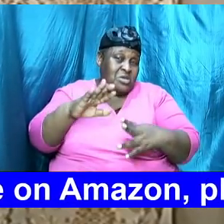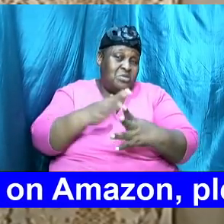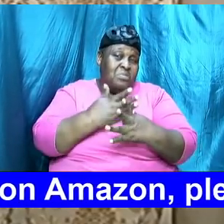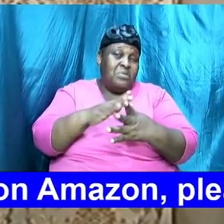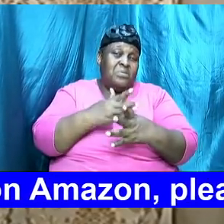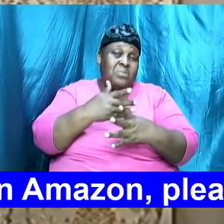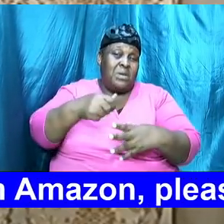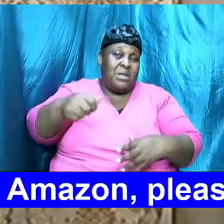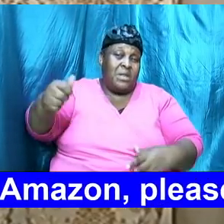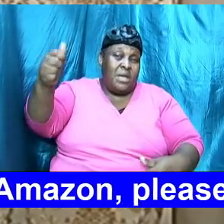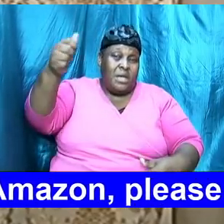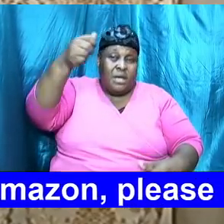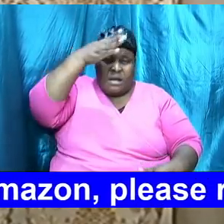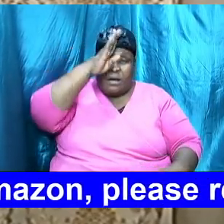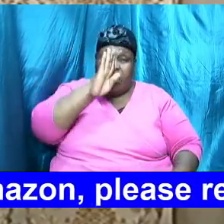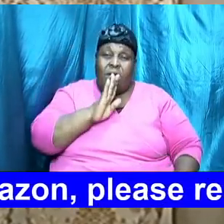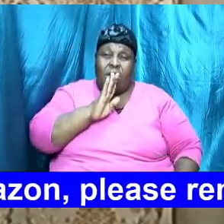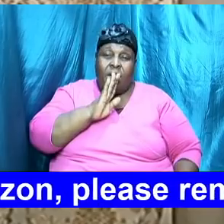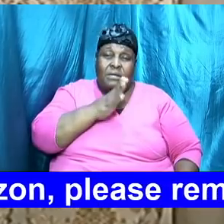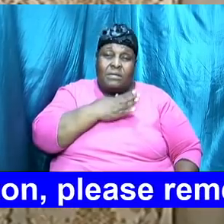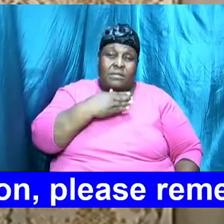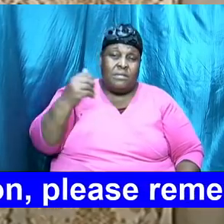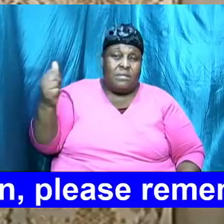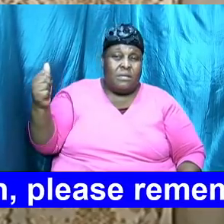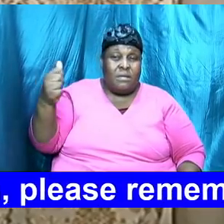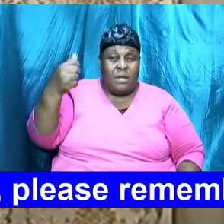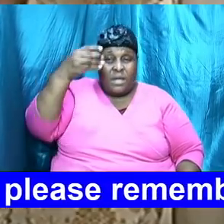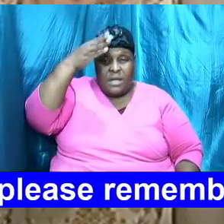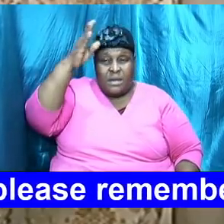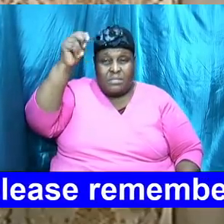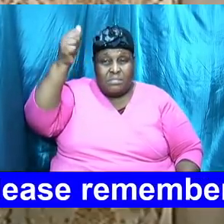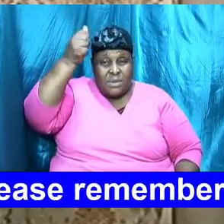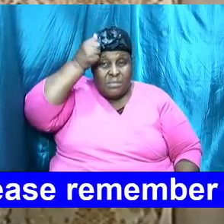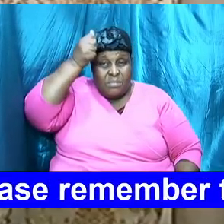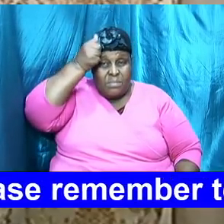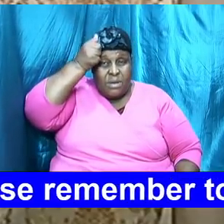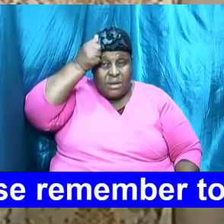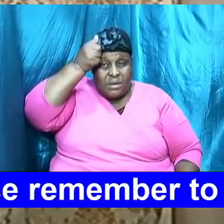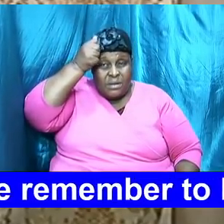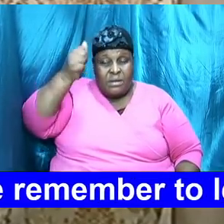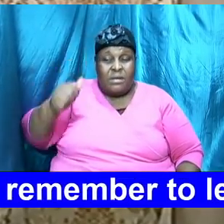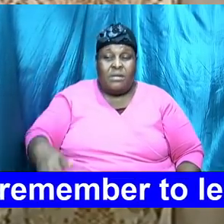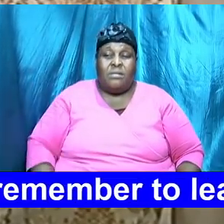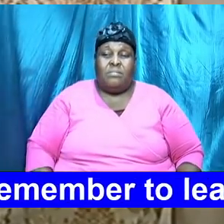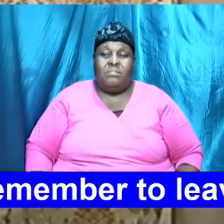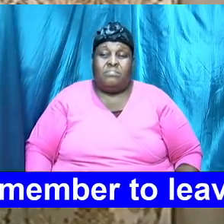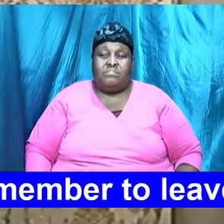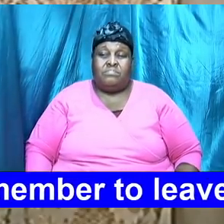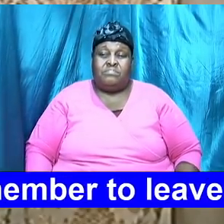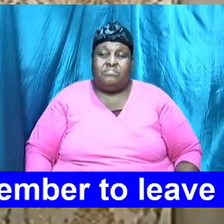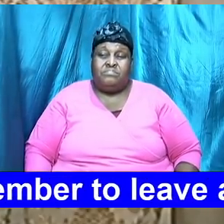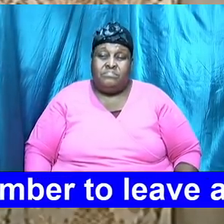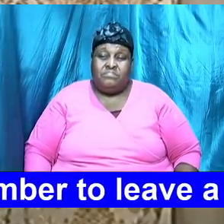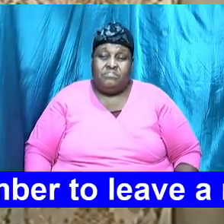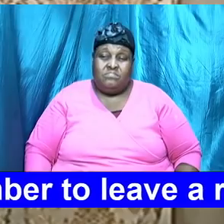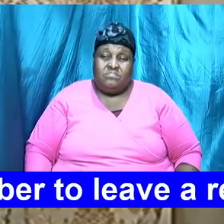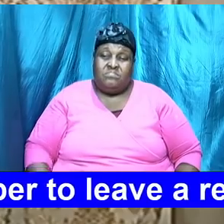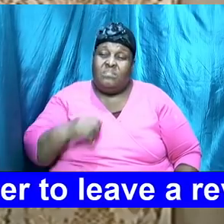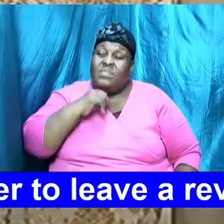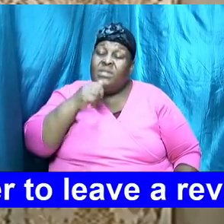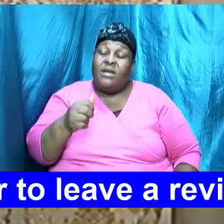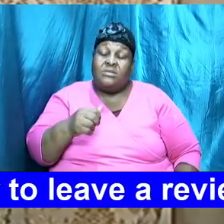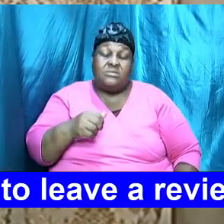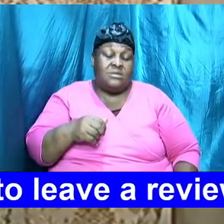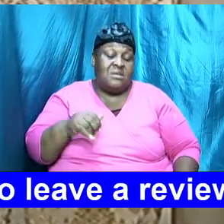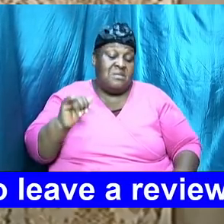God made everything all the great things and he just put them into existence in place